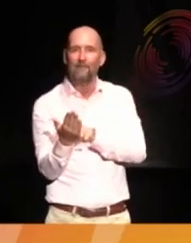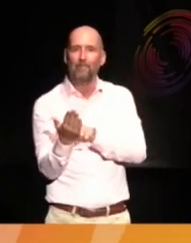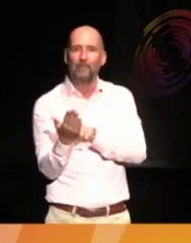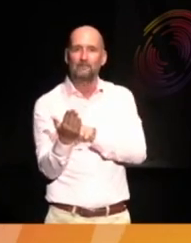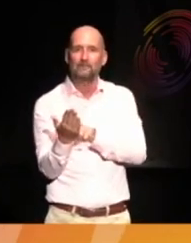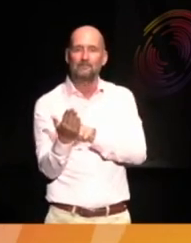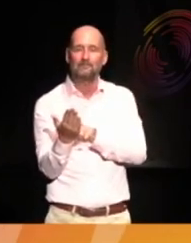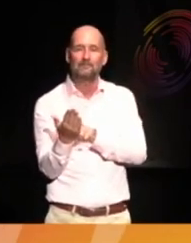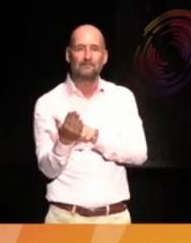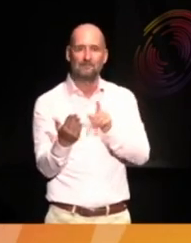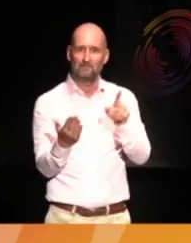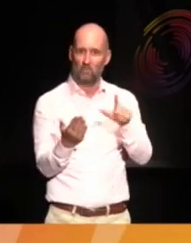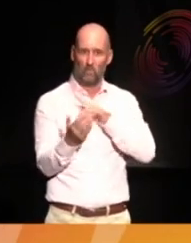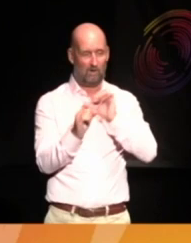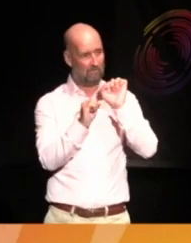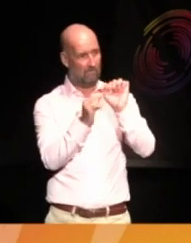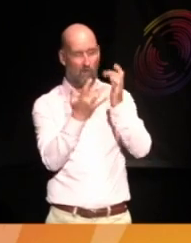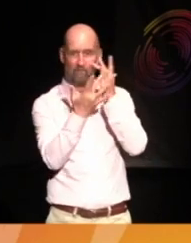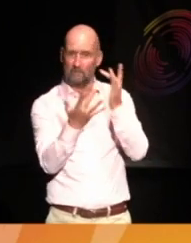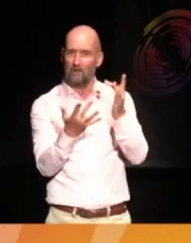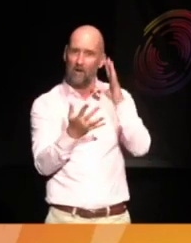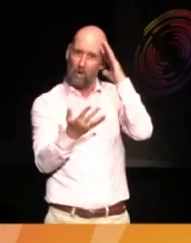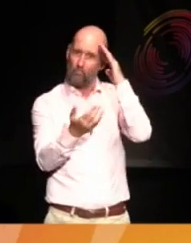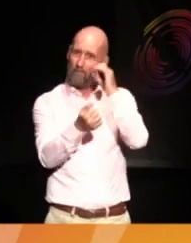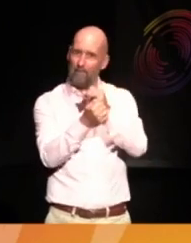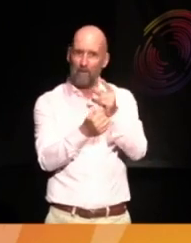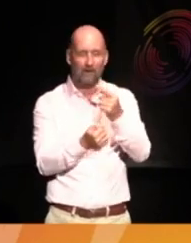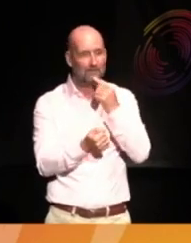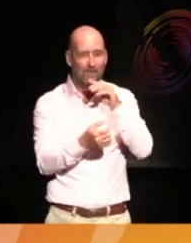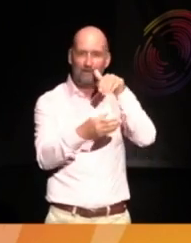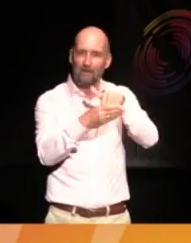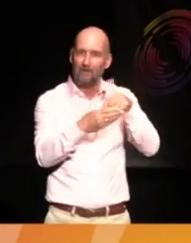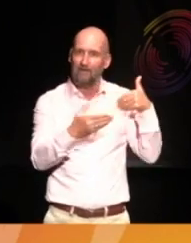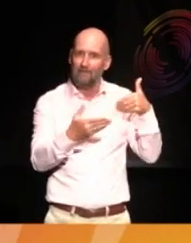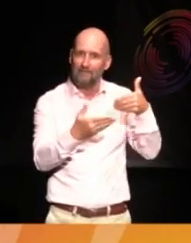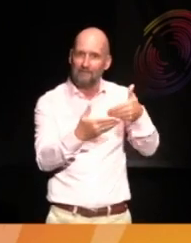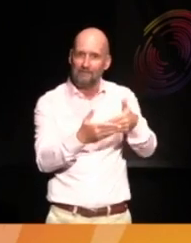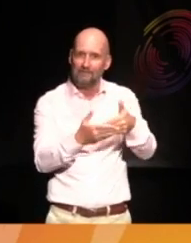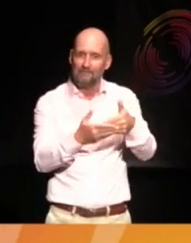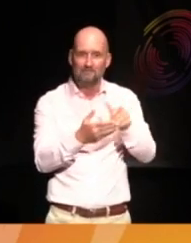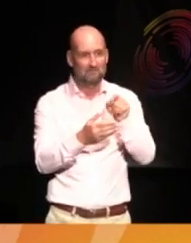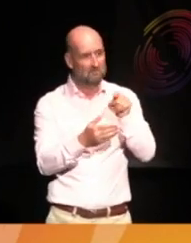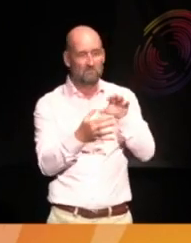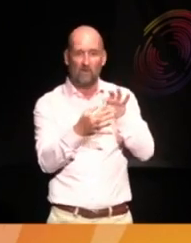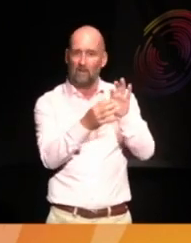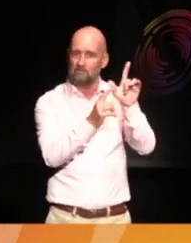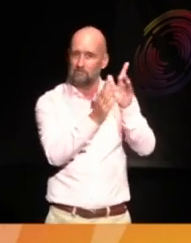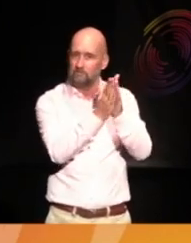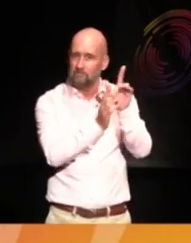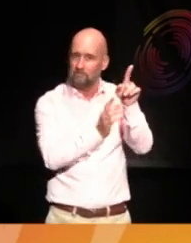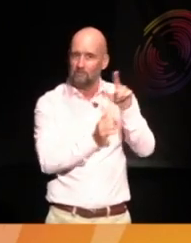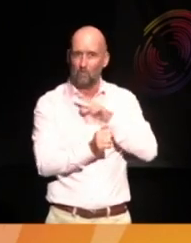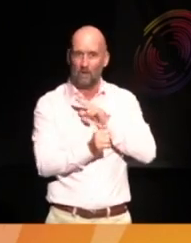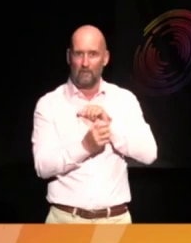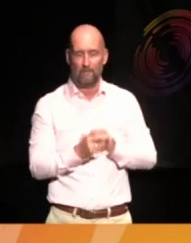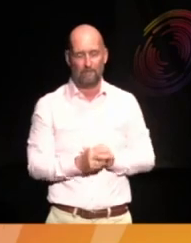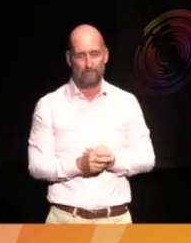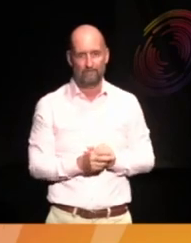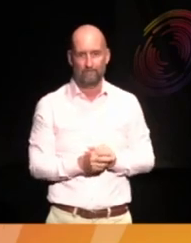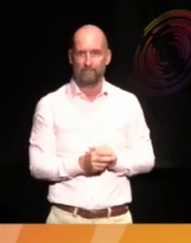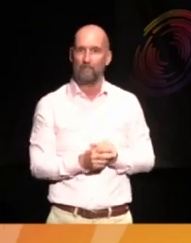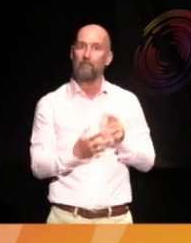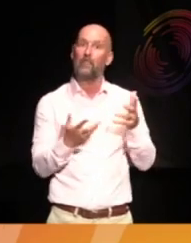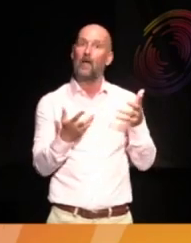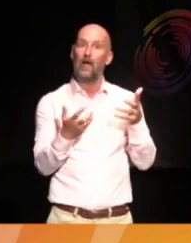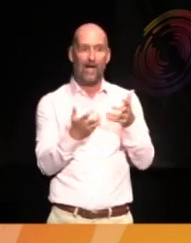one's mute object. Because remember I said from an actual context, obviously, they're not just made for aesthetic beauty or for how they